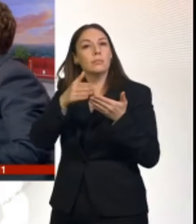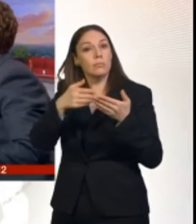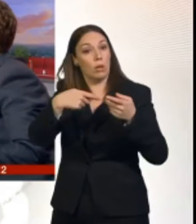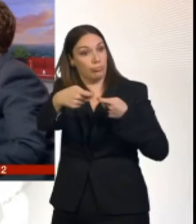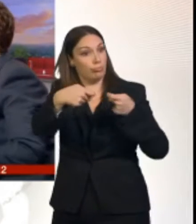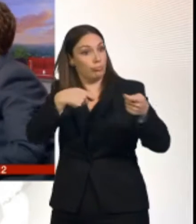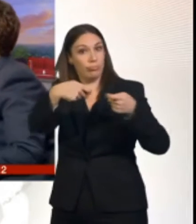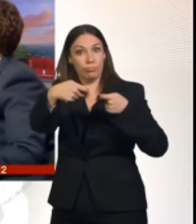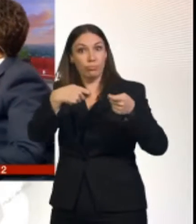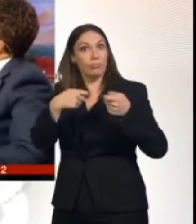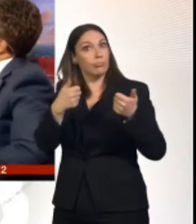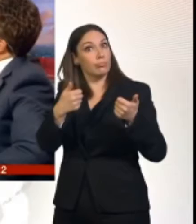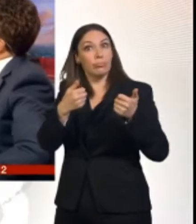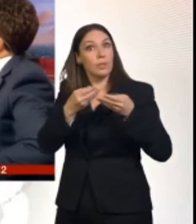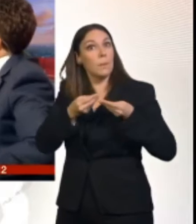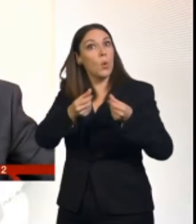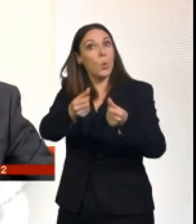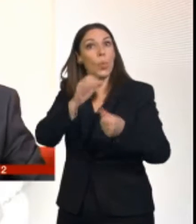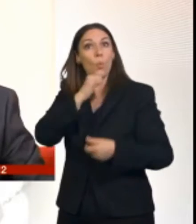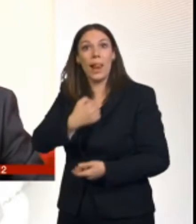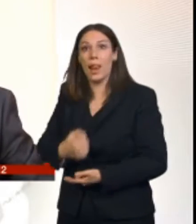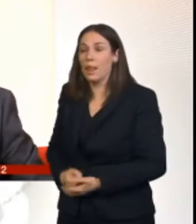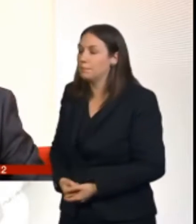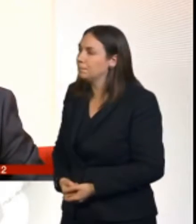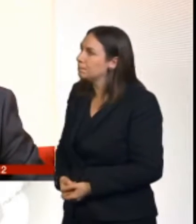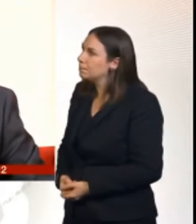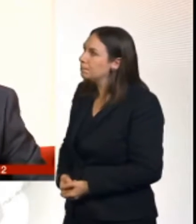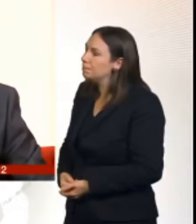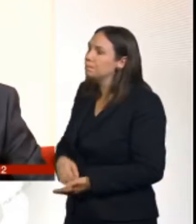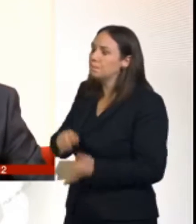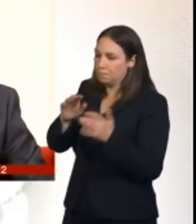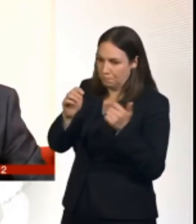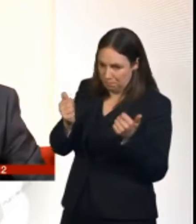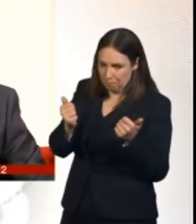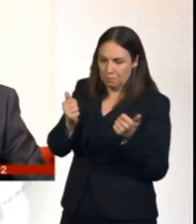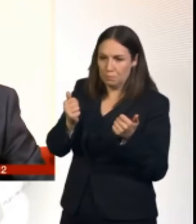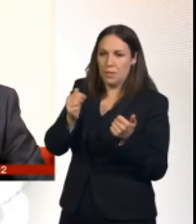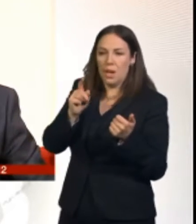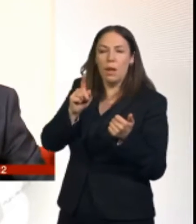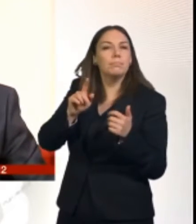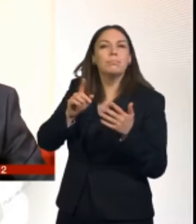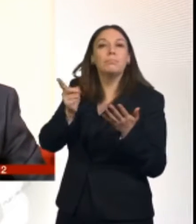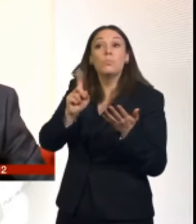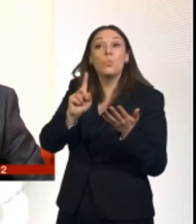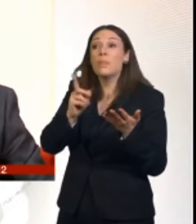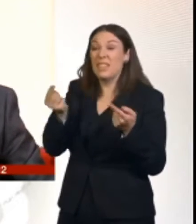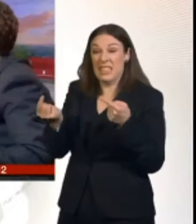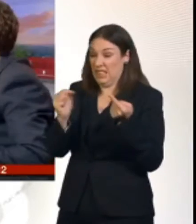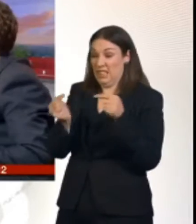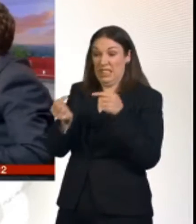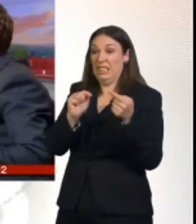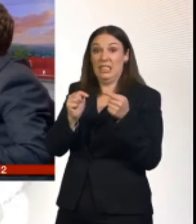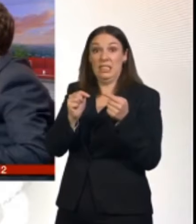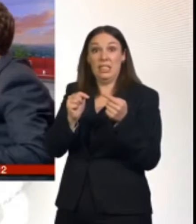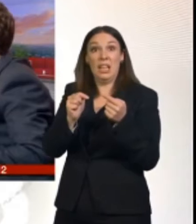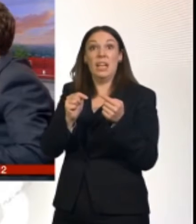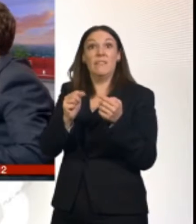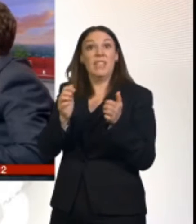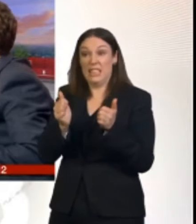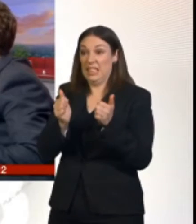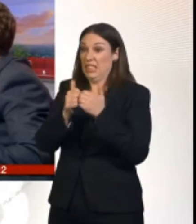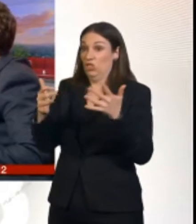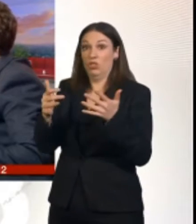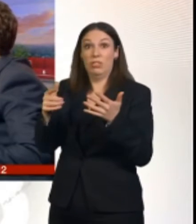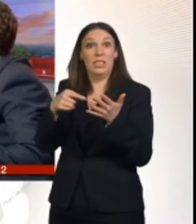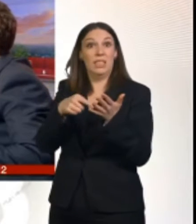issue, because sometimes it's helpful to be specific about things rather than talk about generalities, in the event of a no deal,